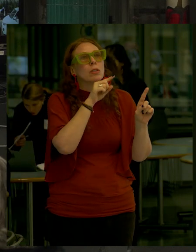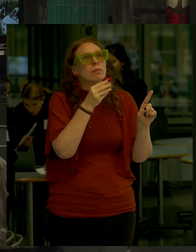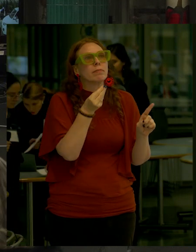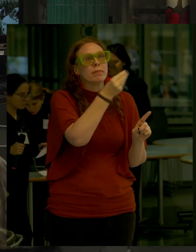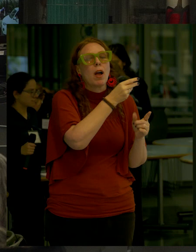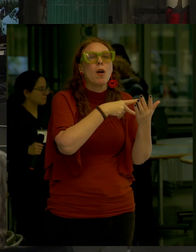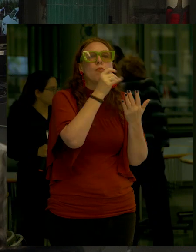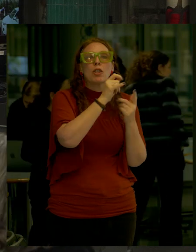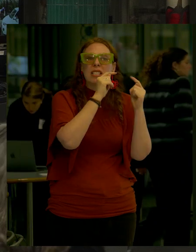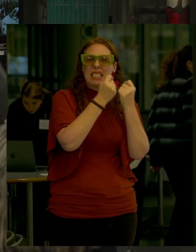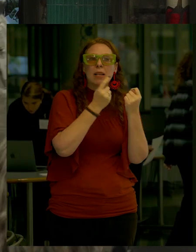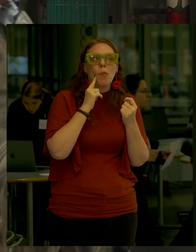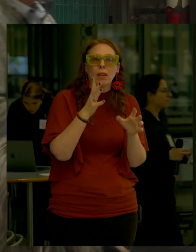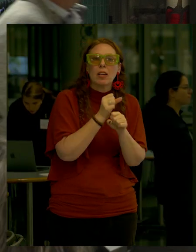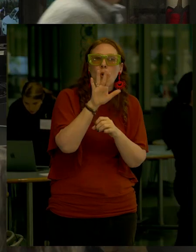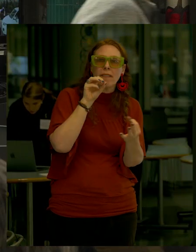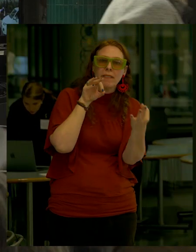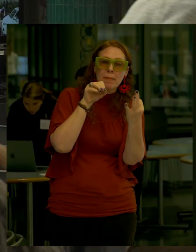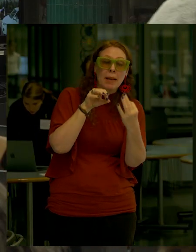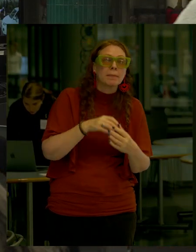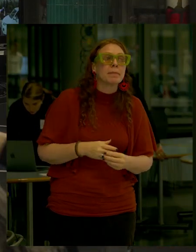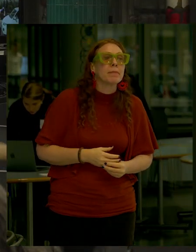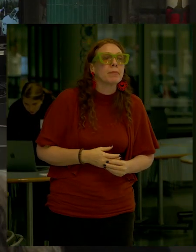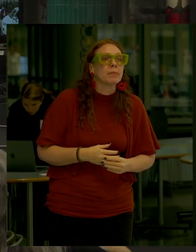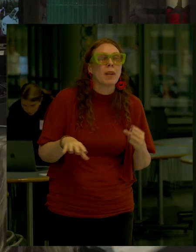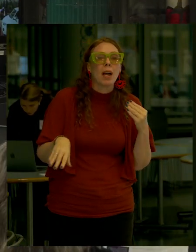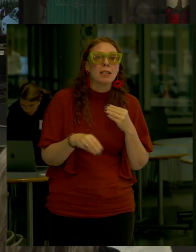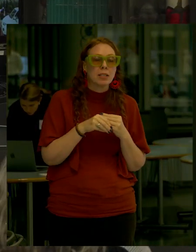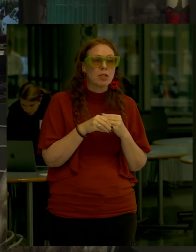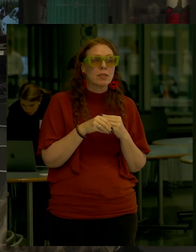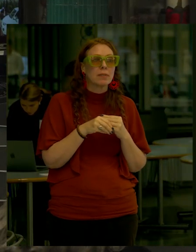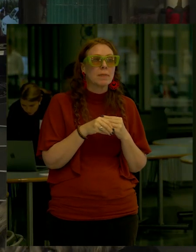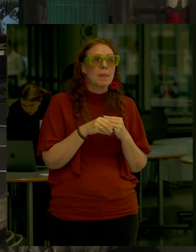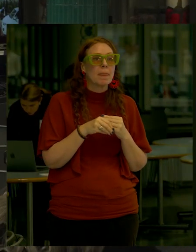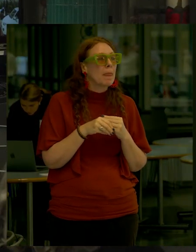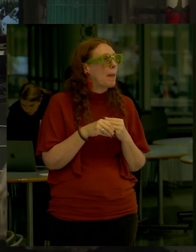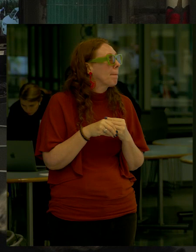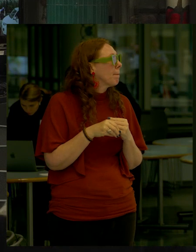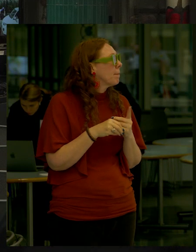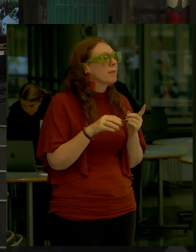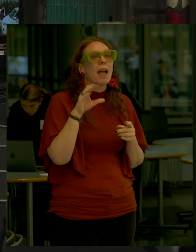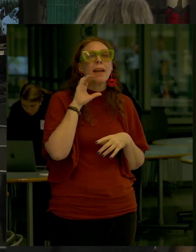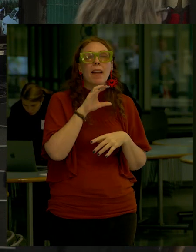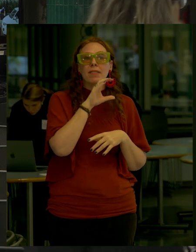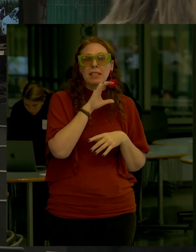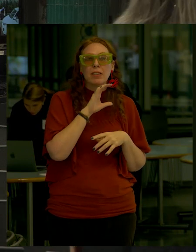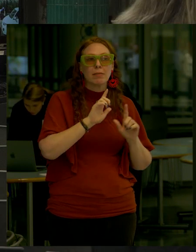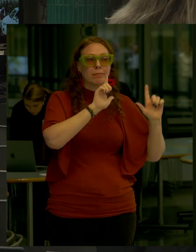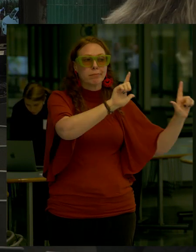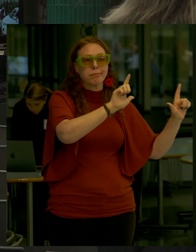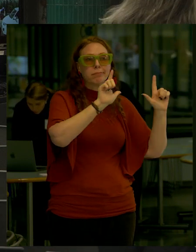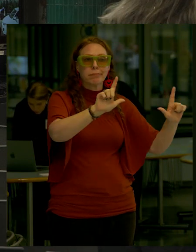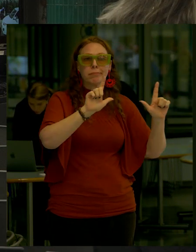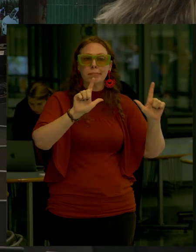project team In addition the boards out in the cafeteria lobby will be up